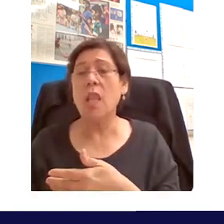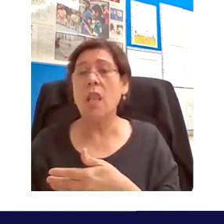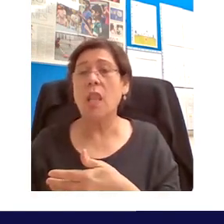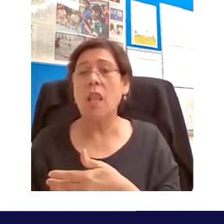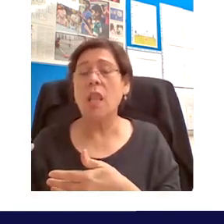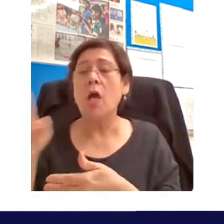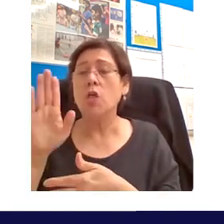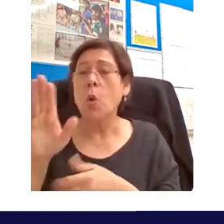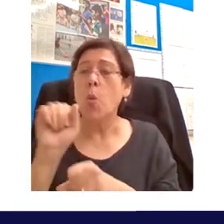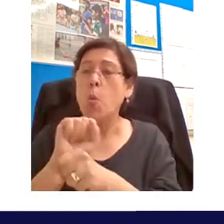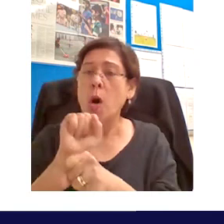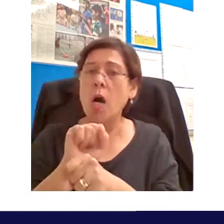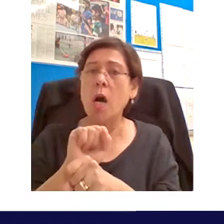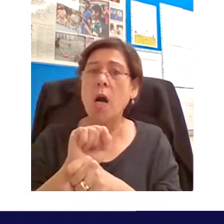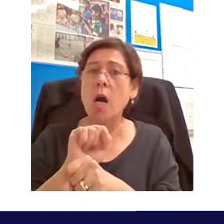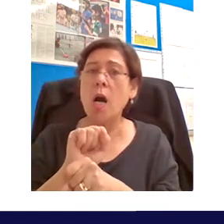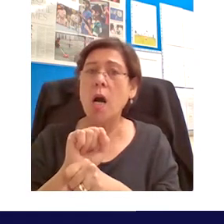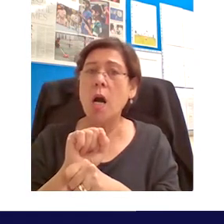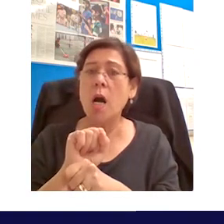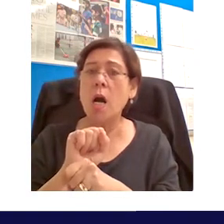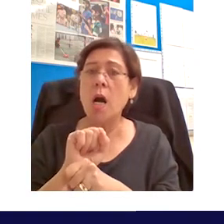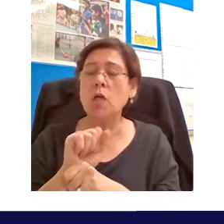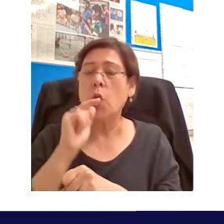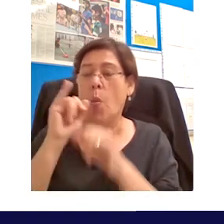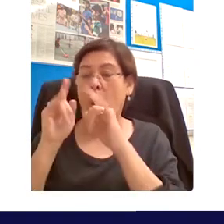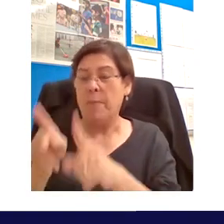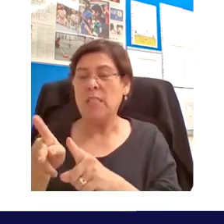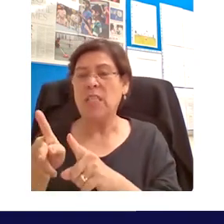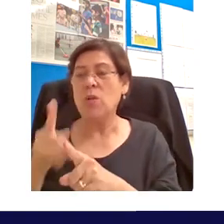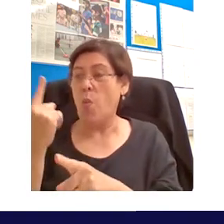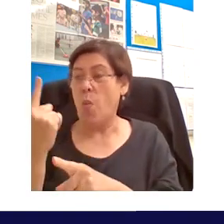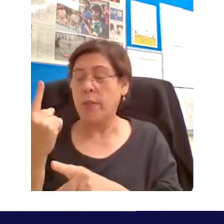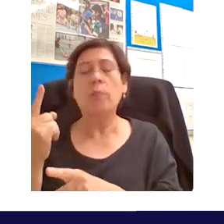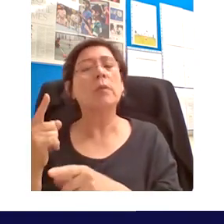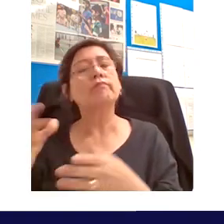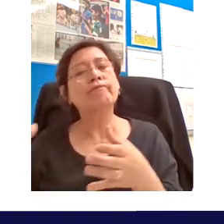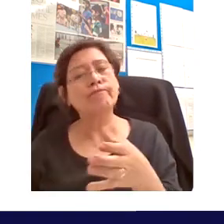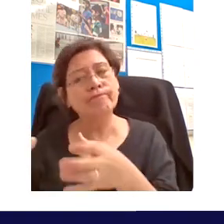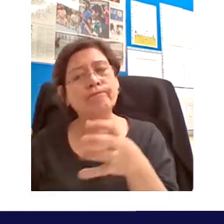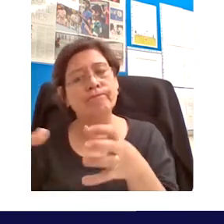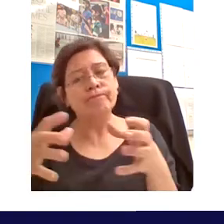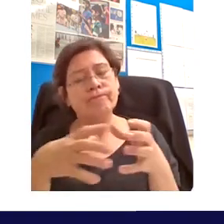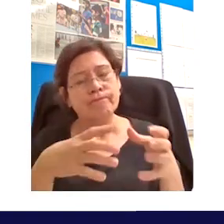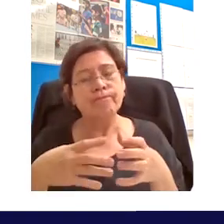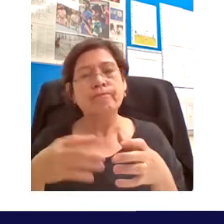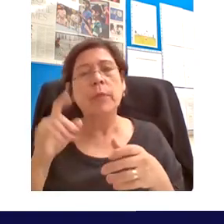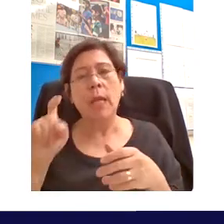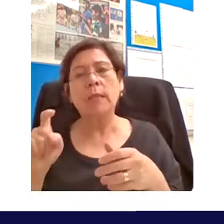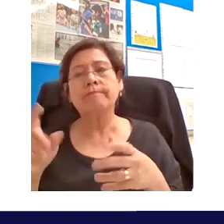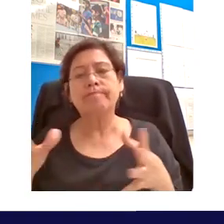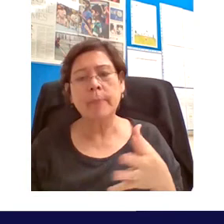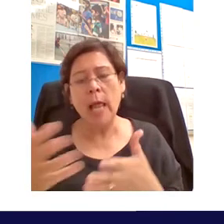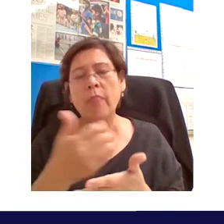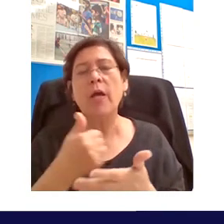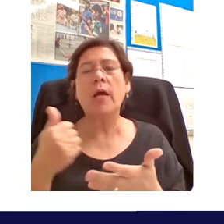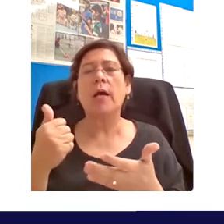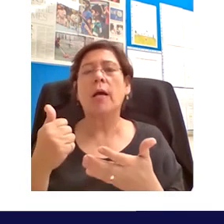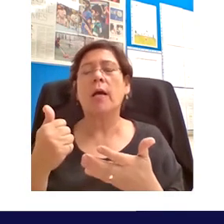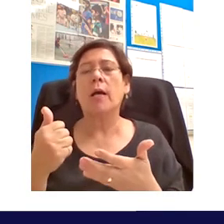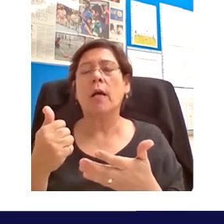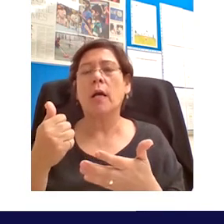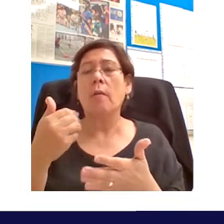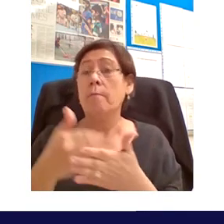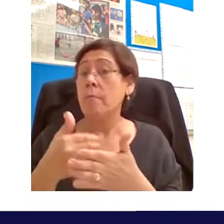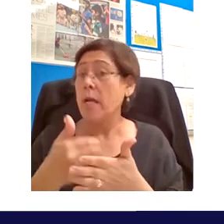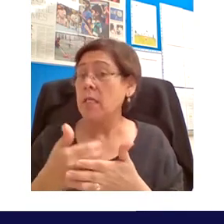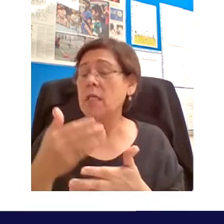um the mission of of an individual institution and requires financial resources which an individual institution is not going to